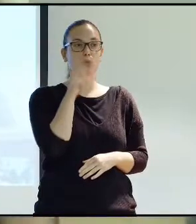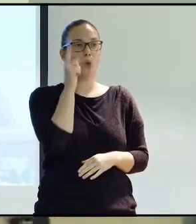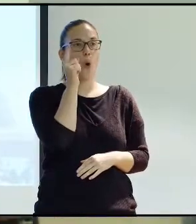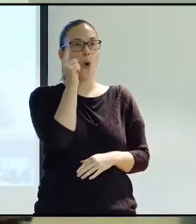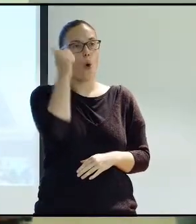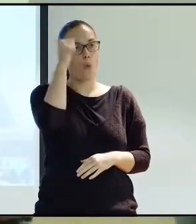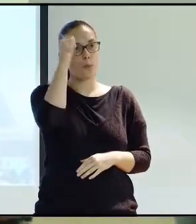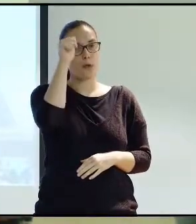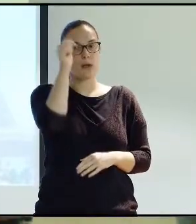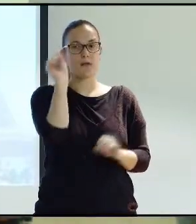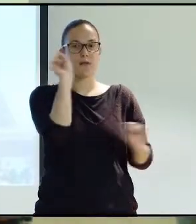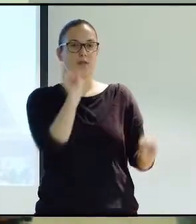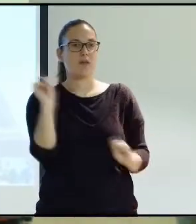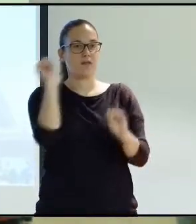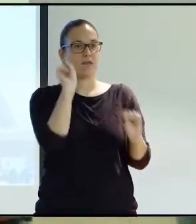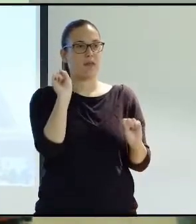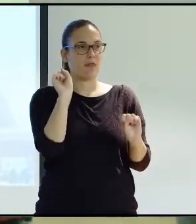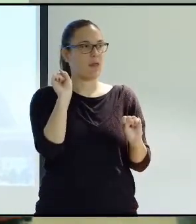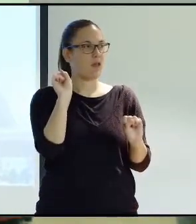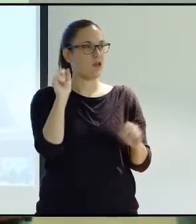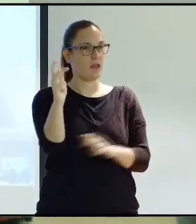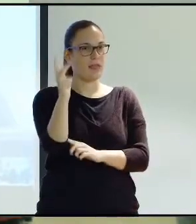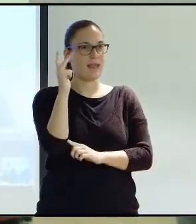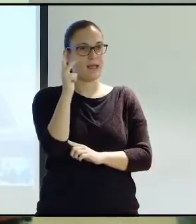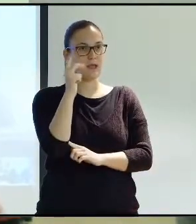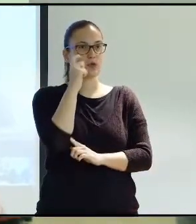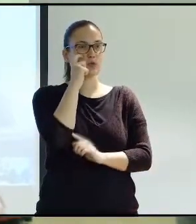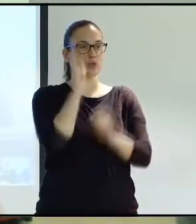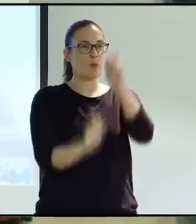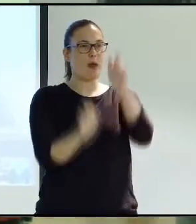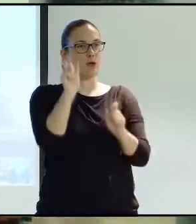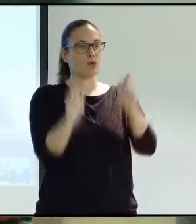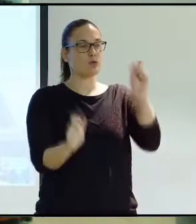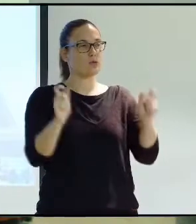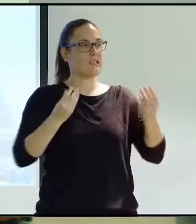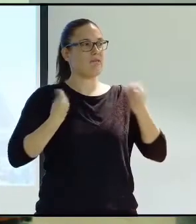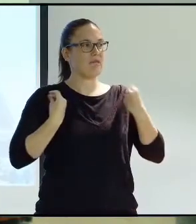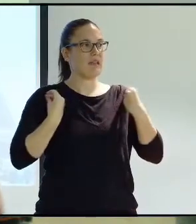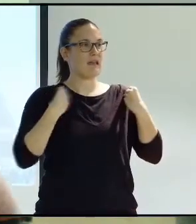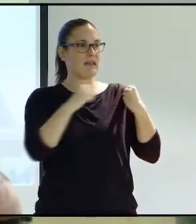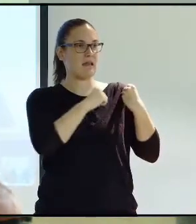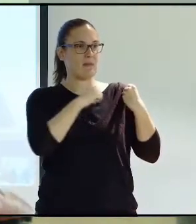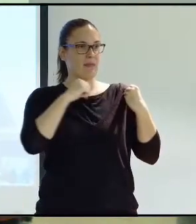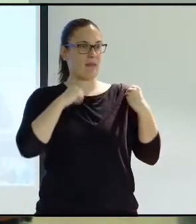He is a man who has defended human rights and independent living.